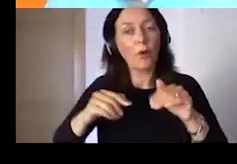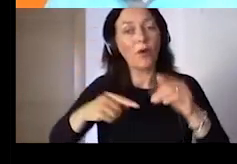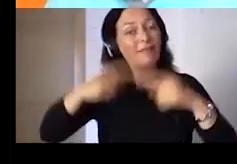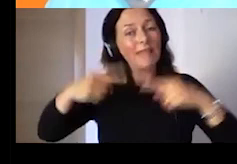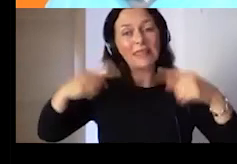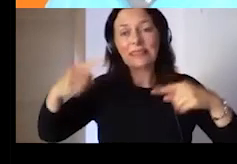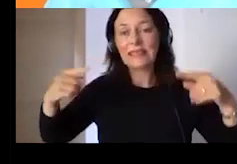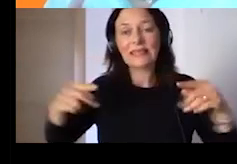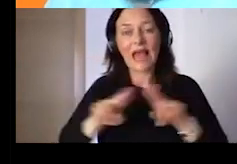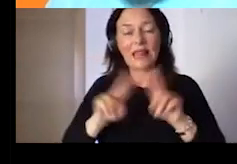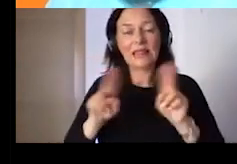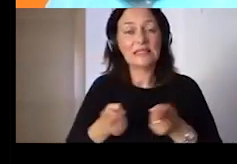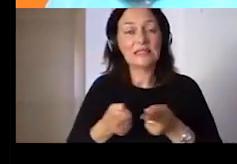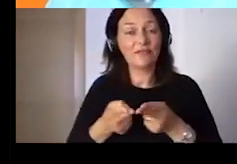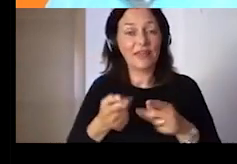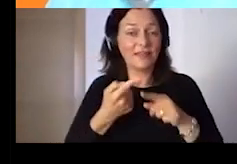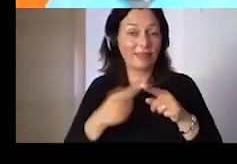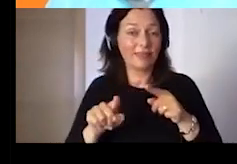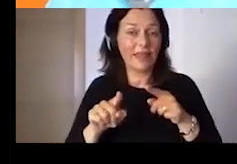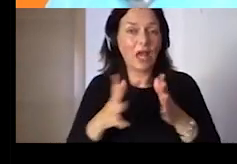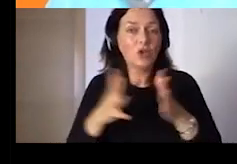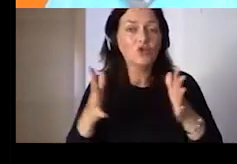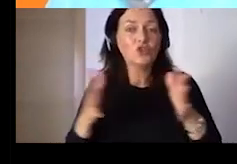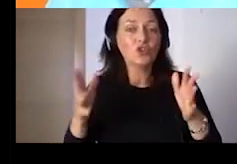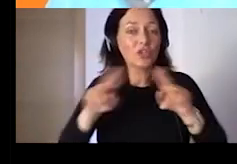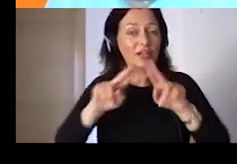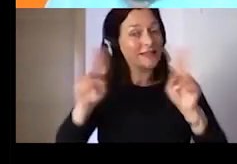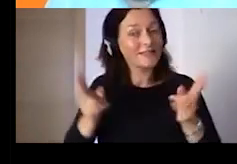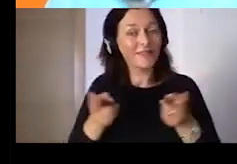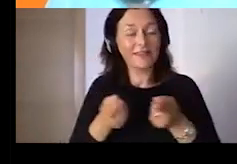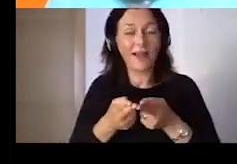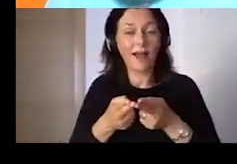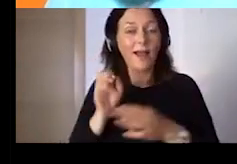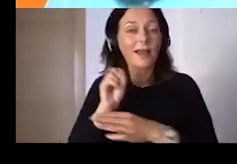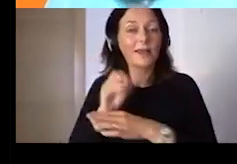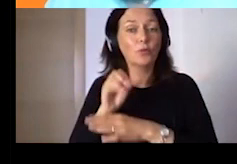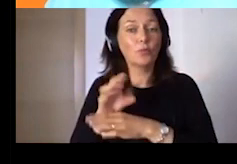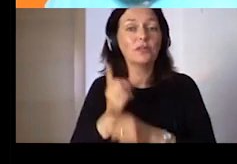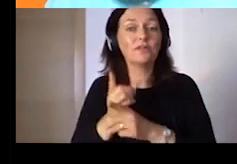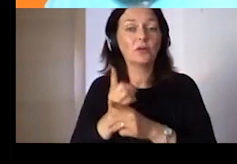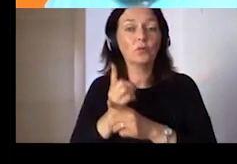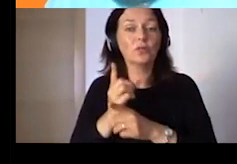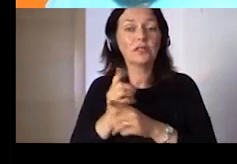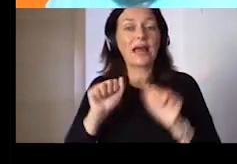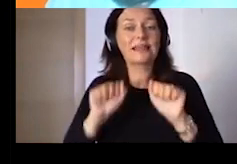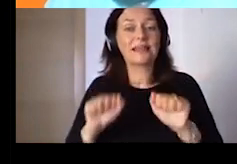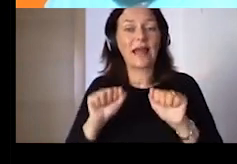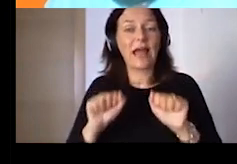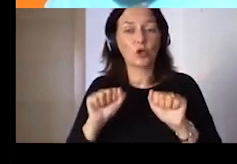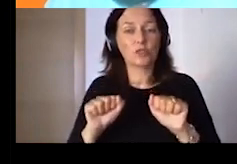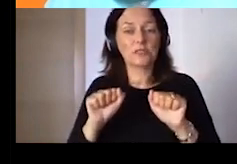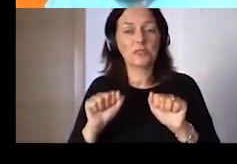impacting the sustainability and digital impacting all, at least all the 17 goals